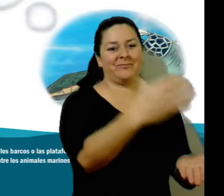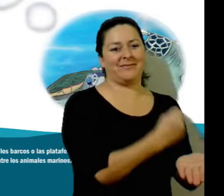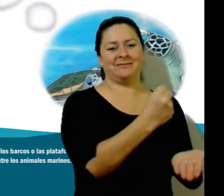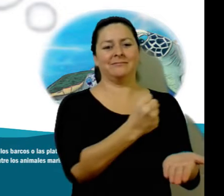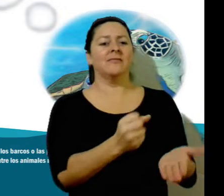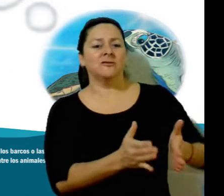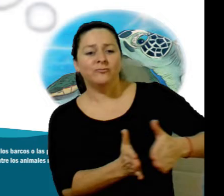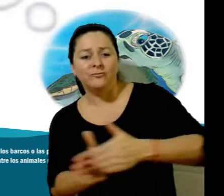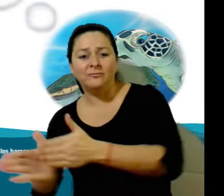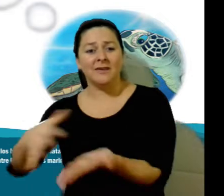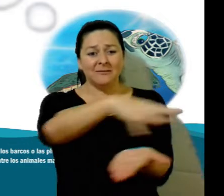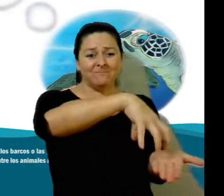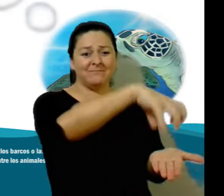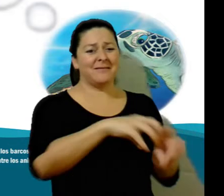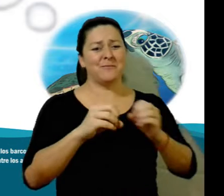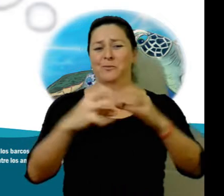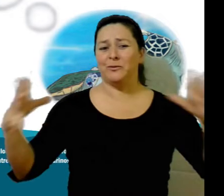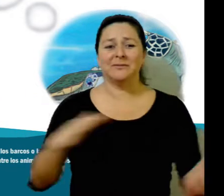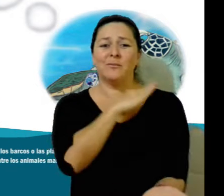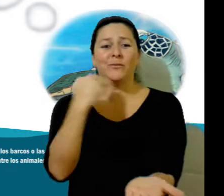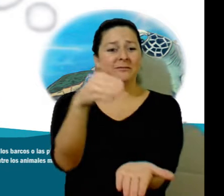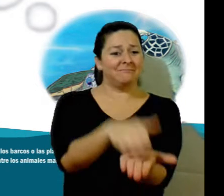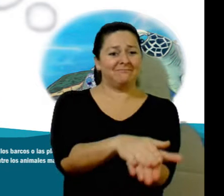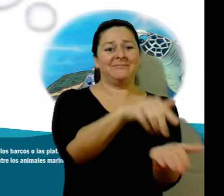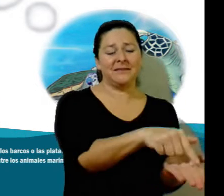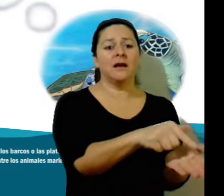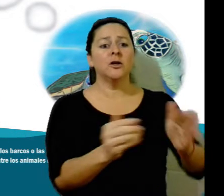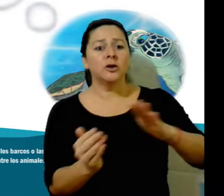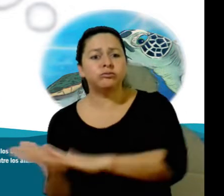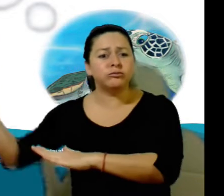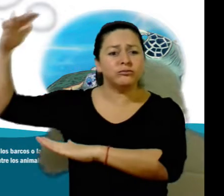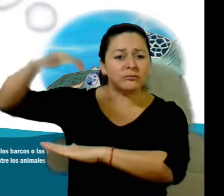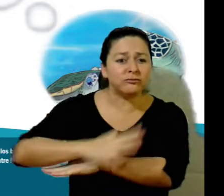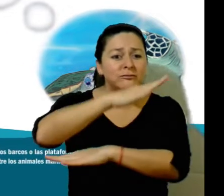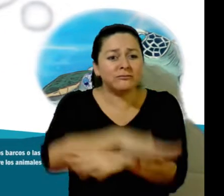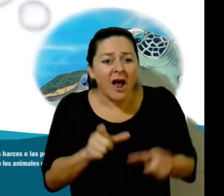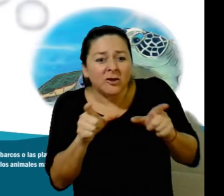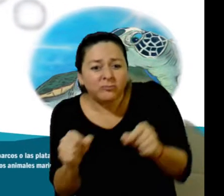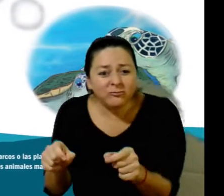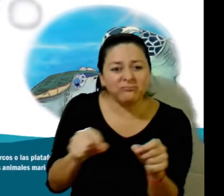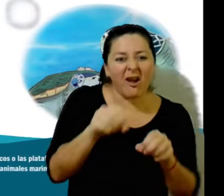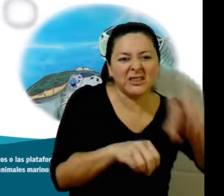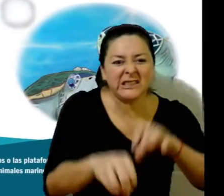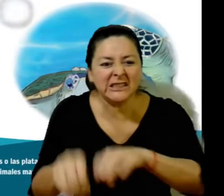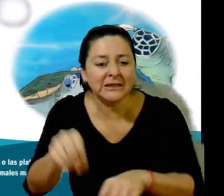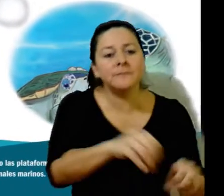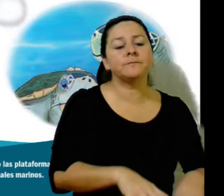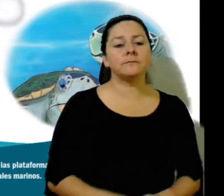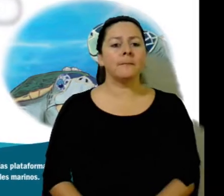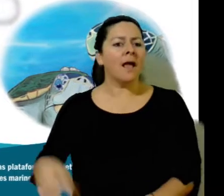as there are many obstacles in the sea, starting with predators on the nesting beaches when the turtles are first born.